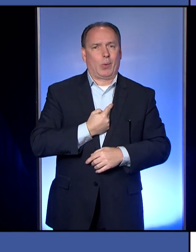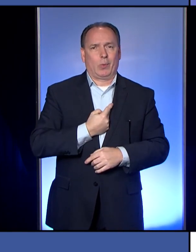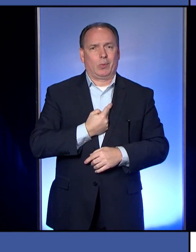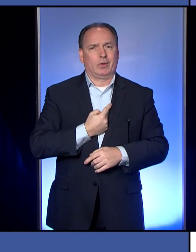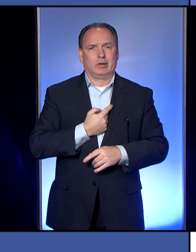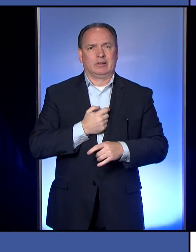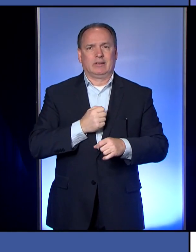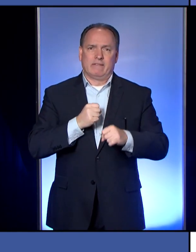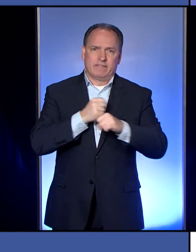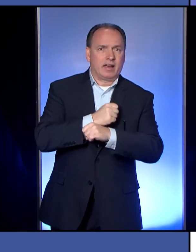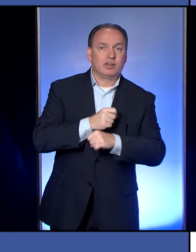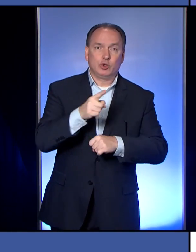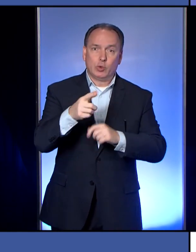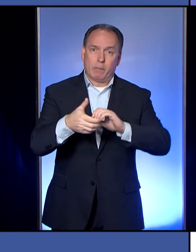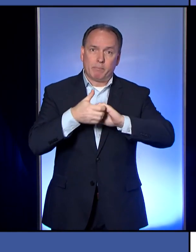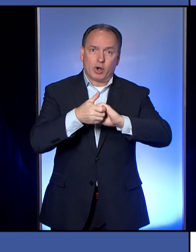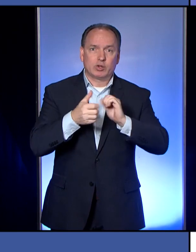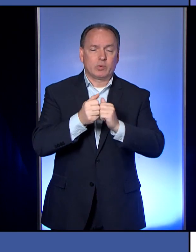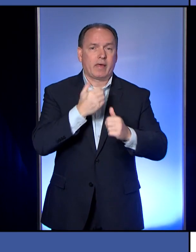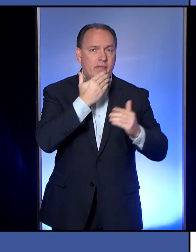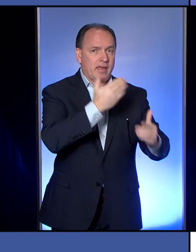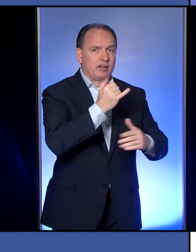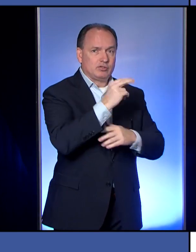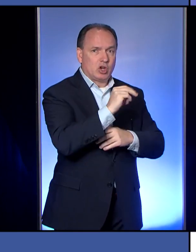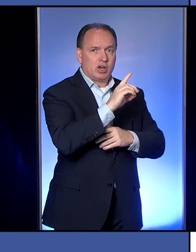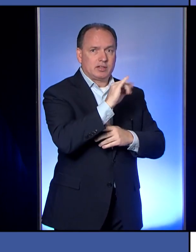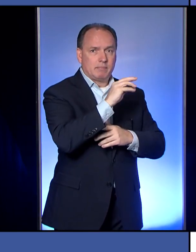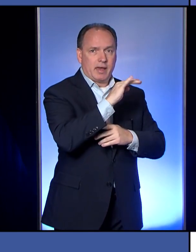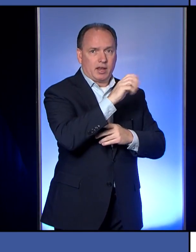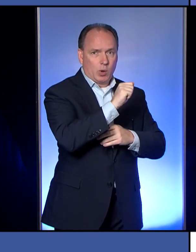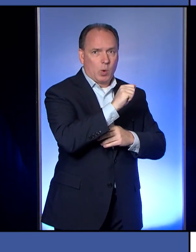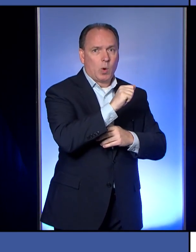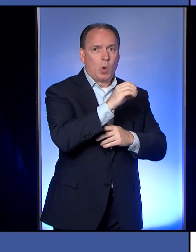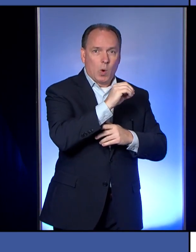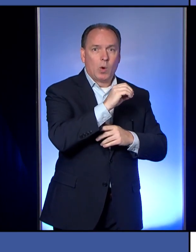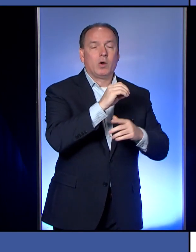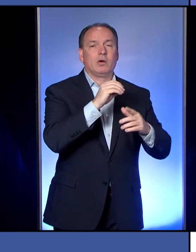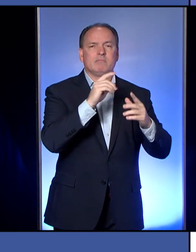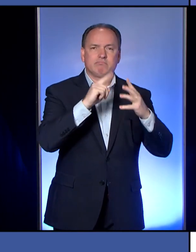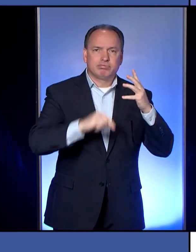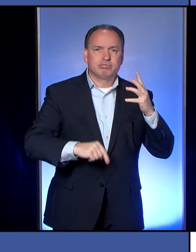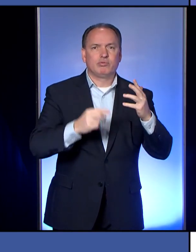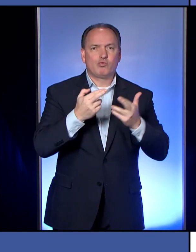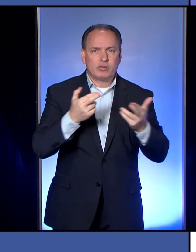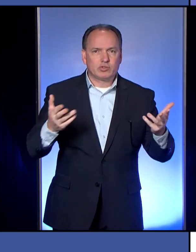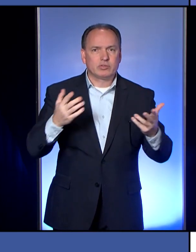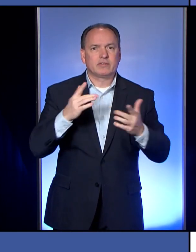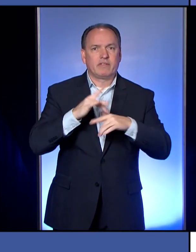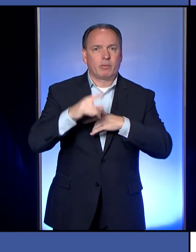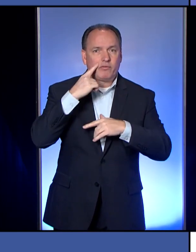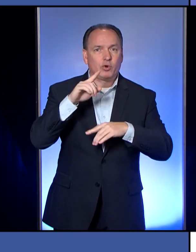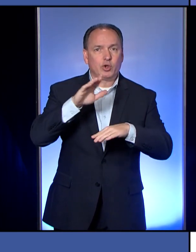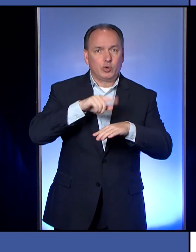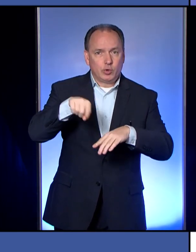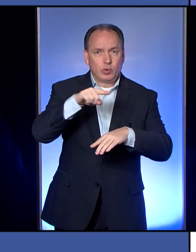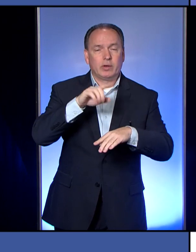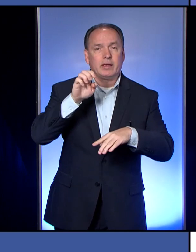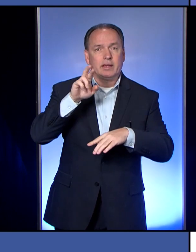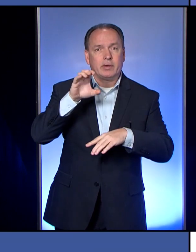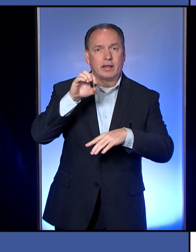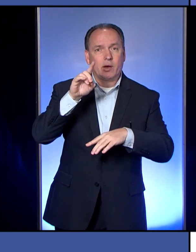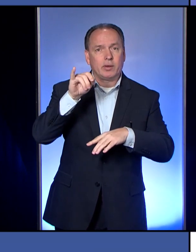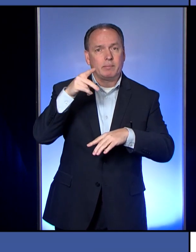partners in this. Thank you to John DiMatteo for being with me. There are many, many resources out there for you. Go on our webpage, eriecountypa